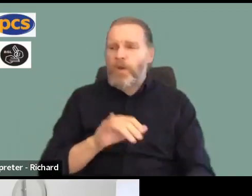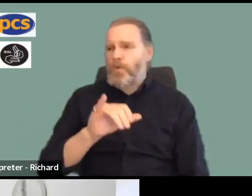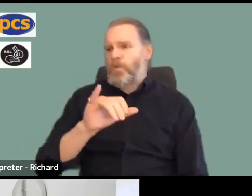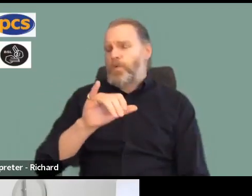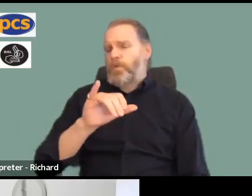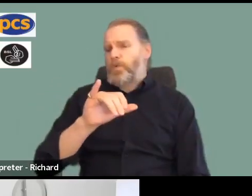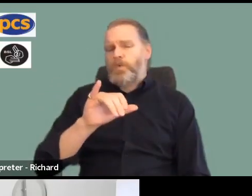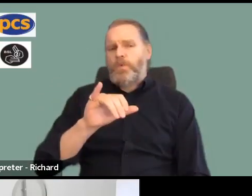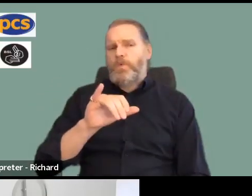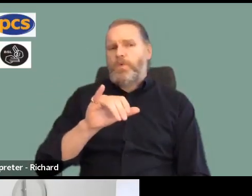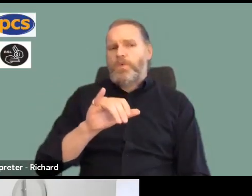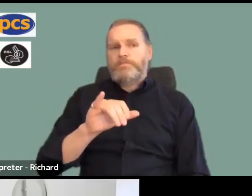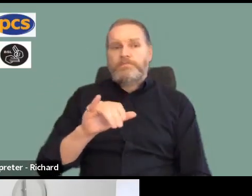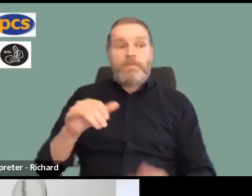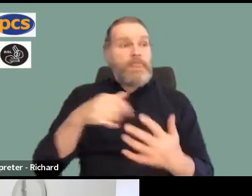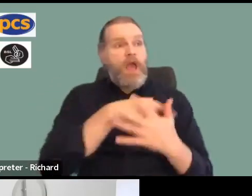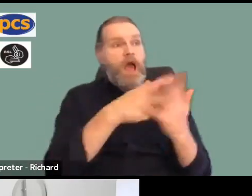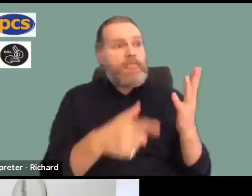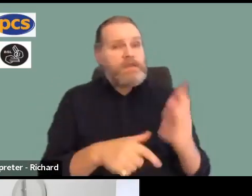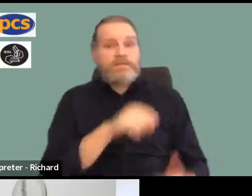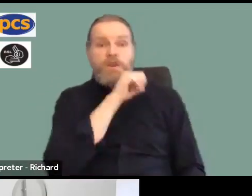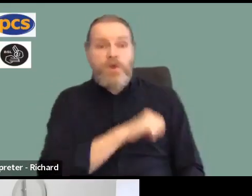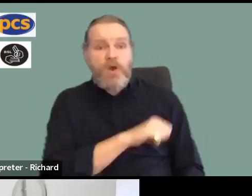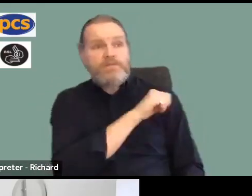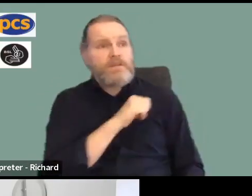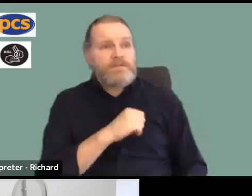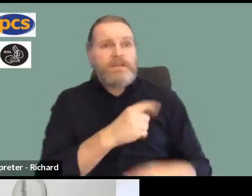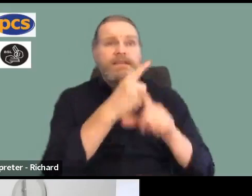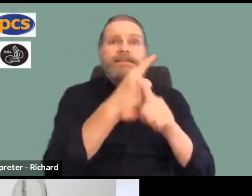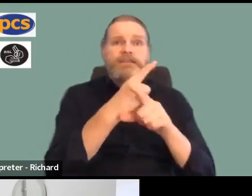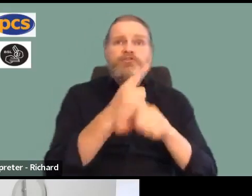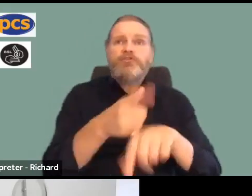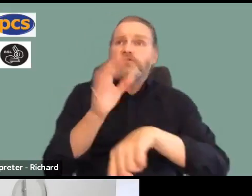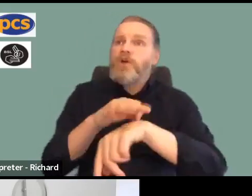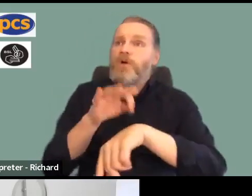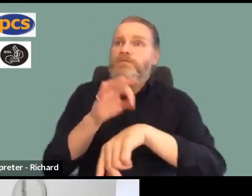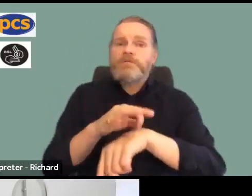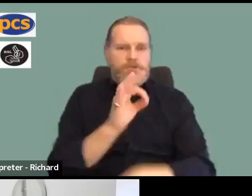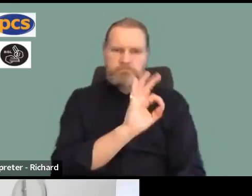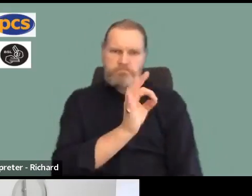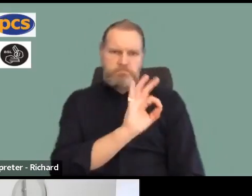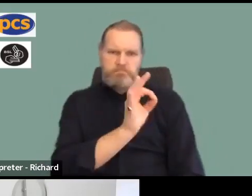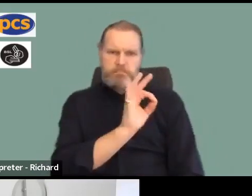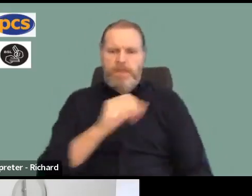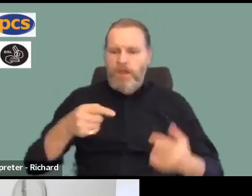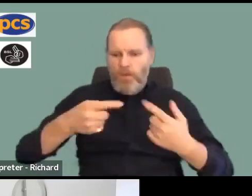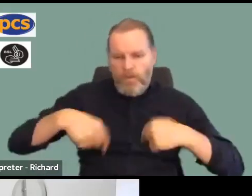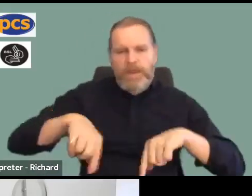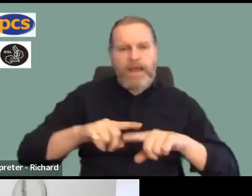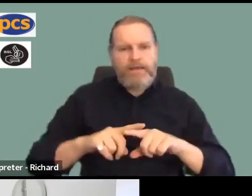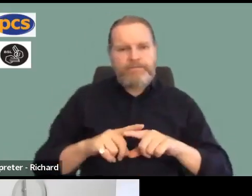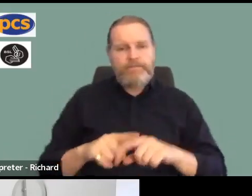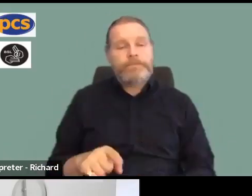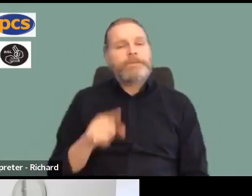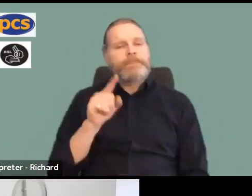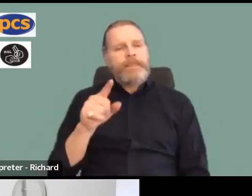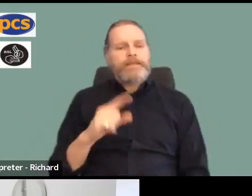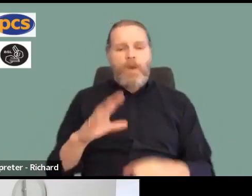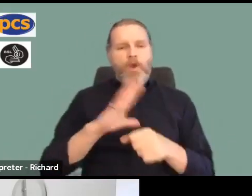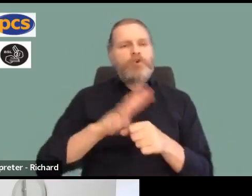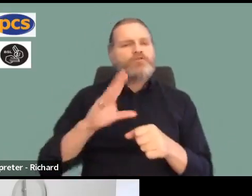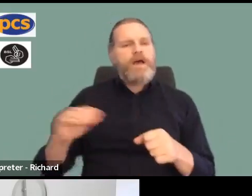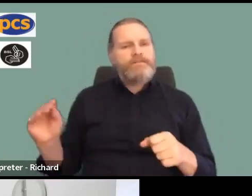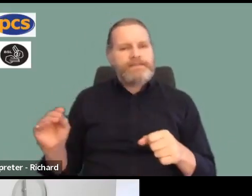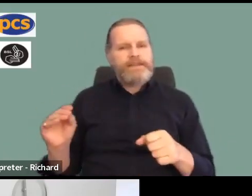are not issues faced by anyone else. Now, for those who've been unfortunate enough to follow the conservative leadership campaign, you can also see